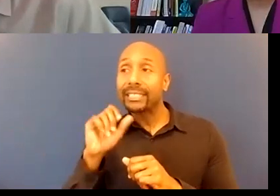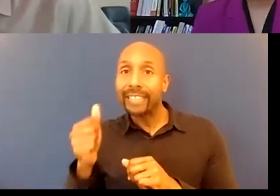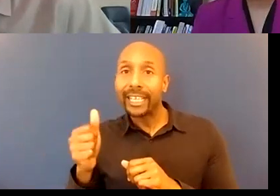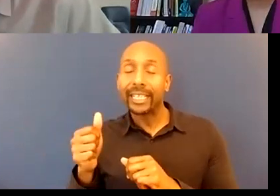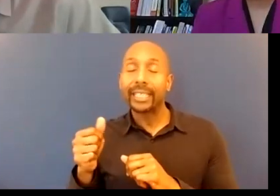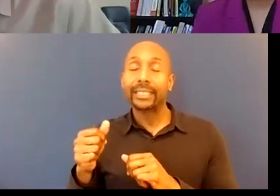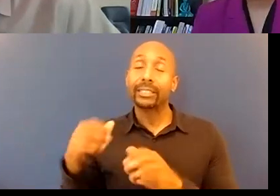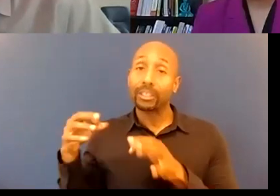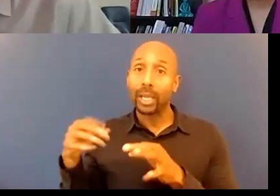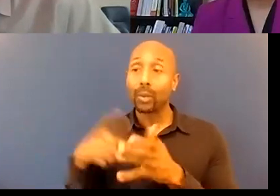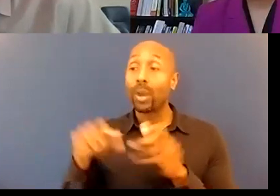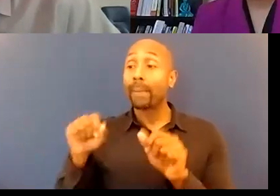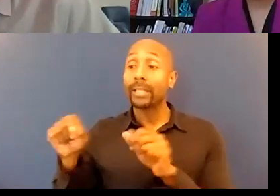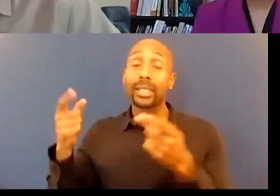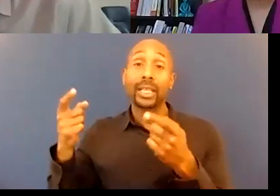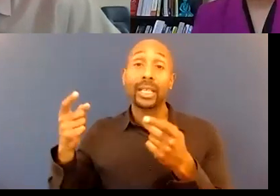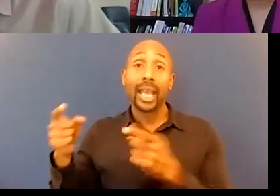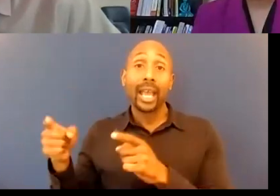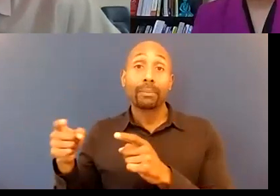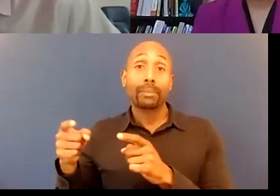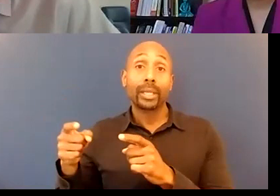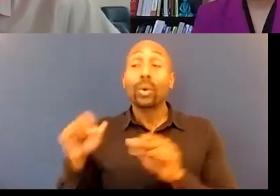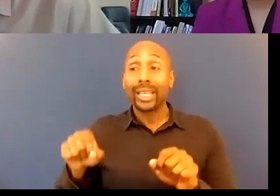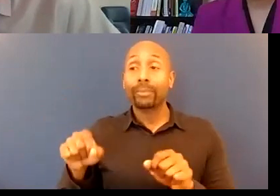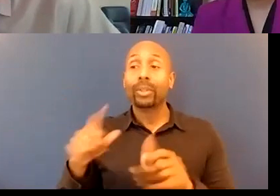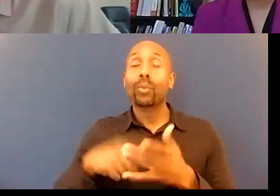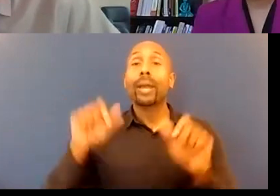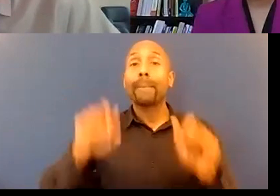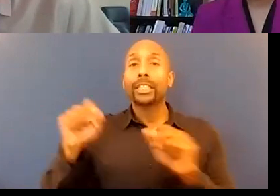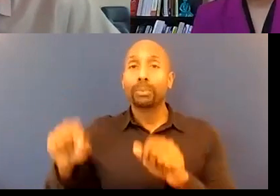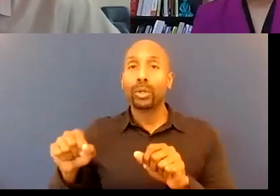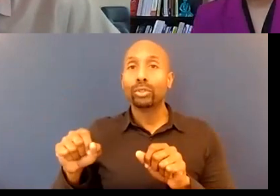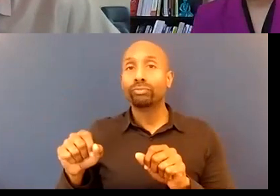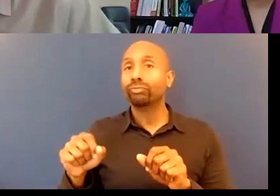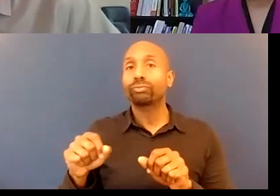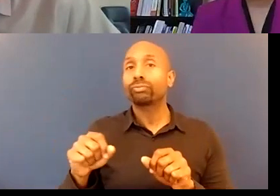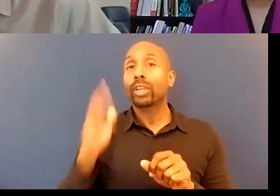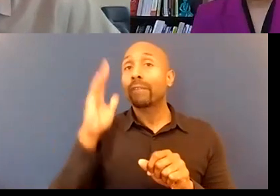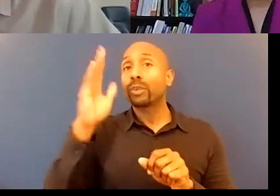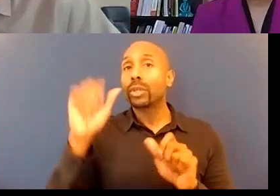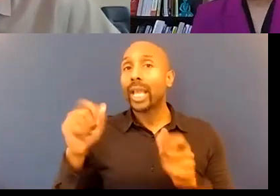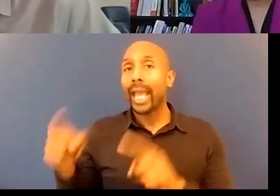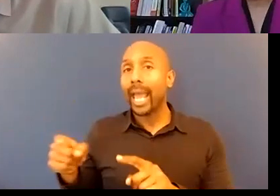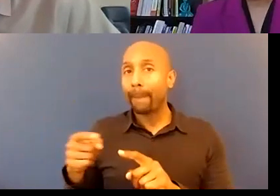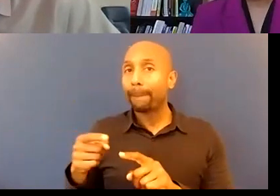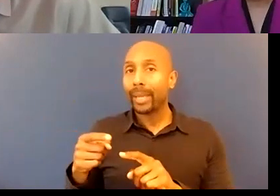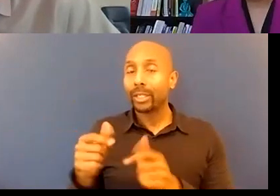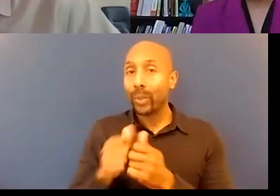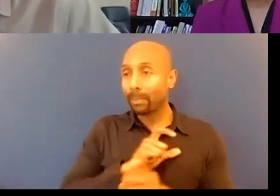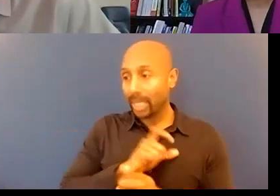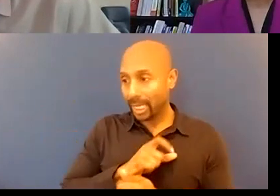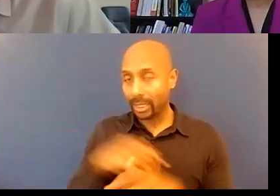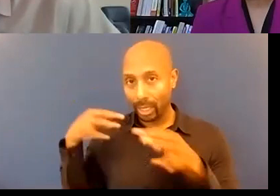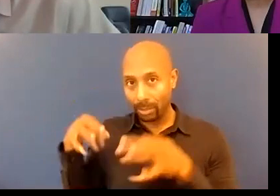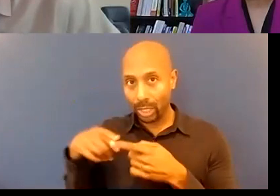could happen and it's because of the stereotypes uh uh that um that uh chief of brooks and uh